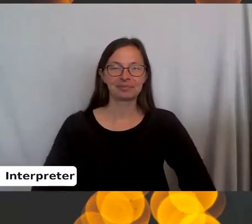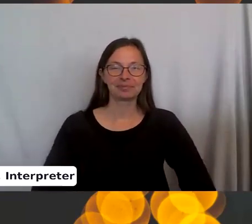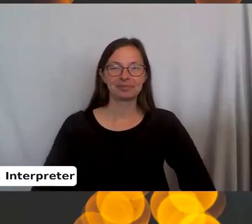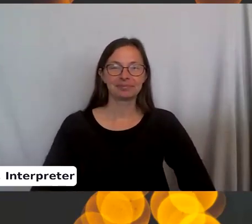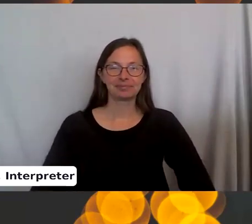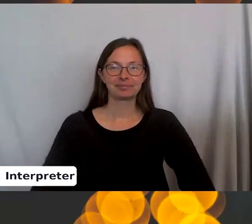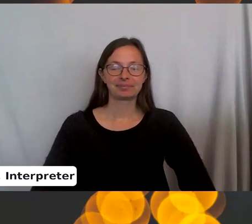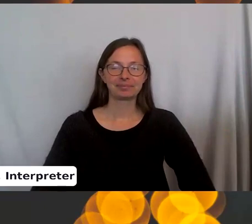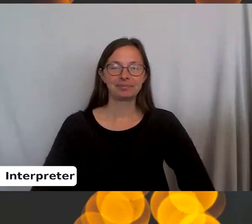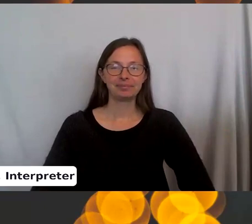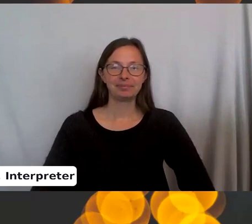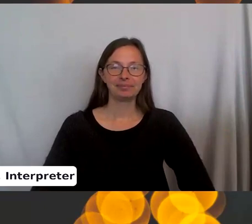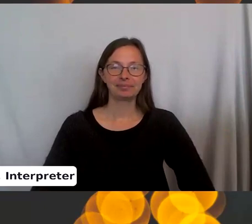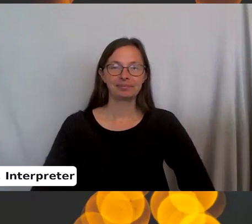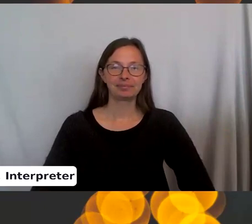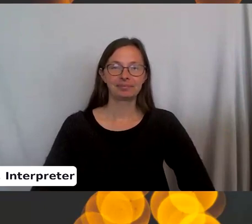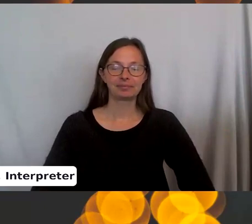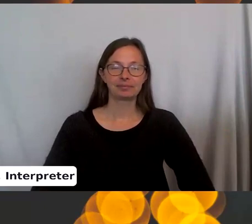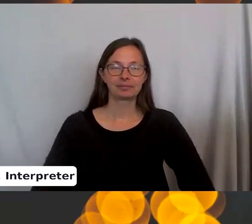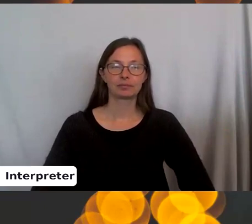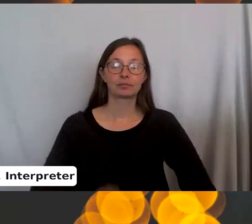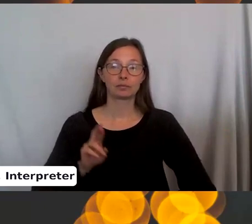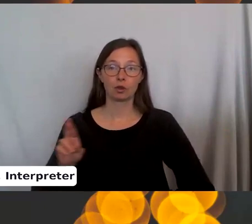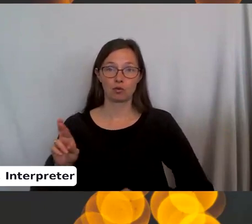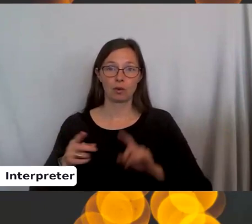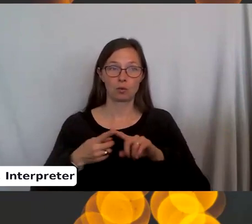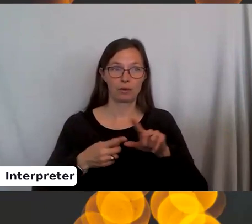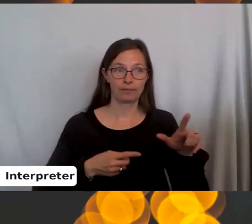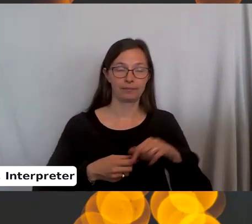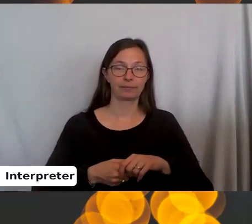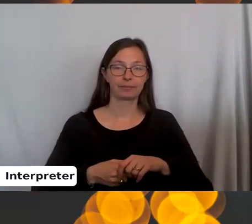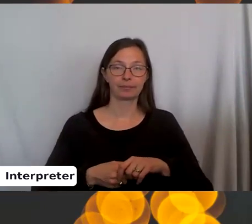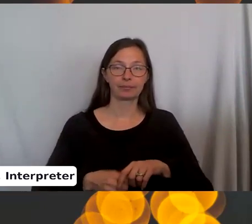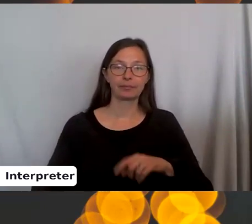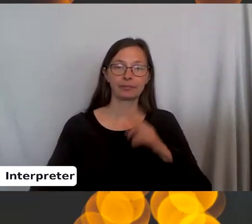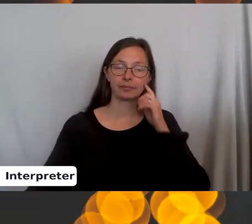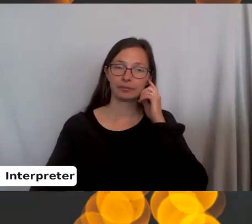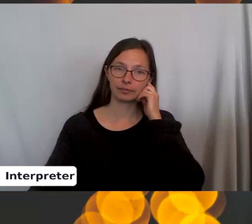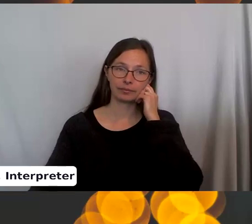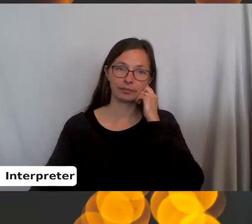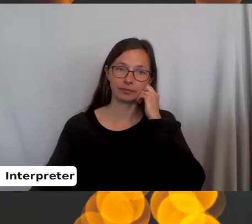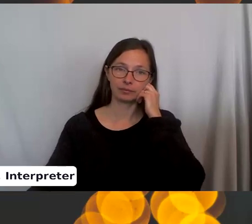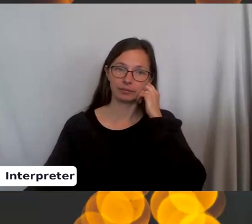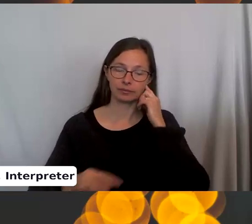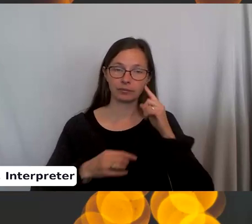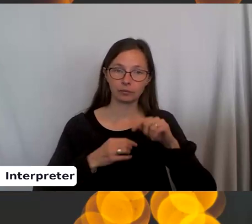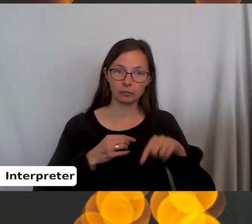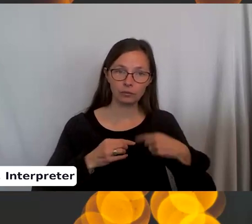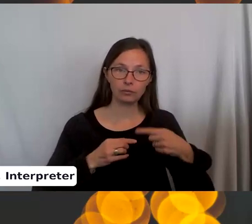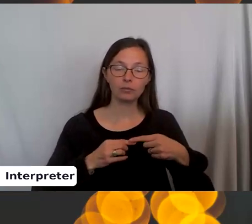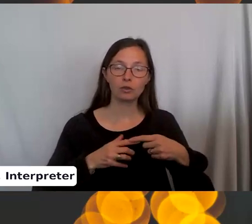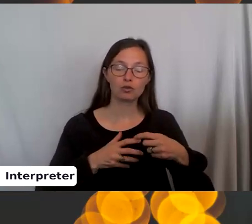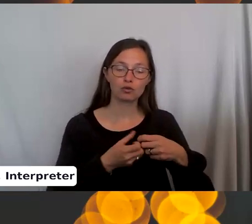Okay. Right to left. Wrap the yarn around. Drag it